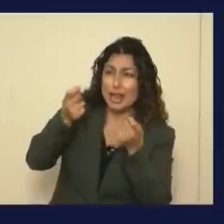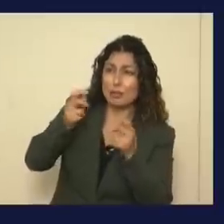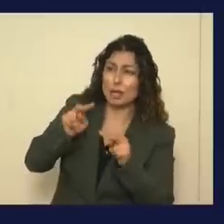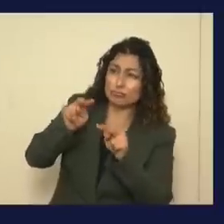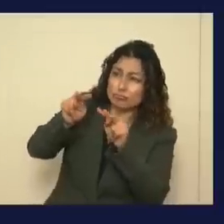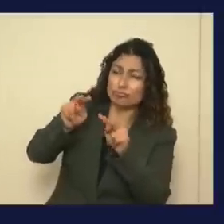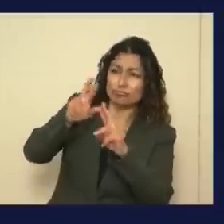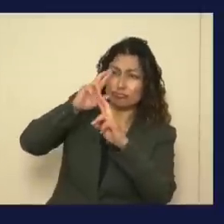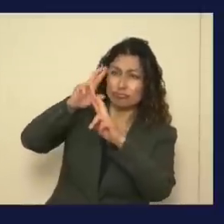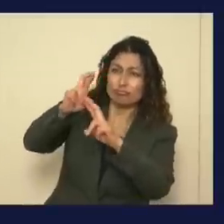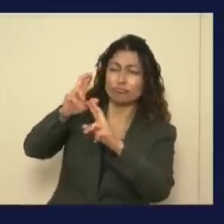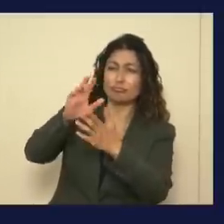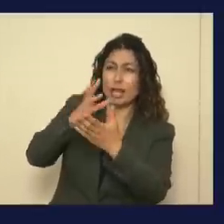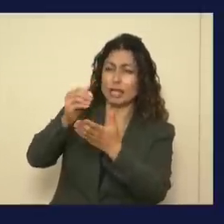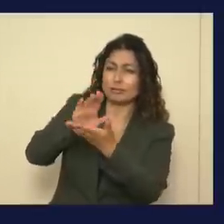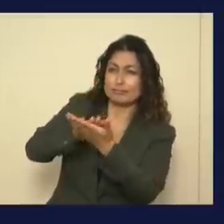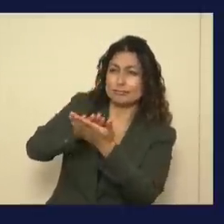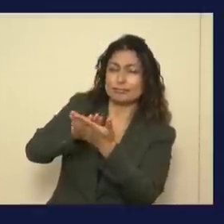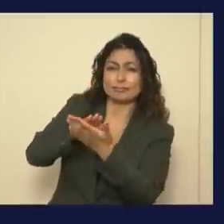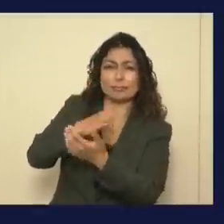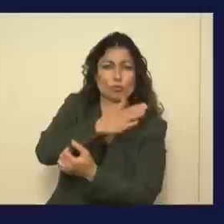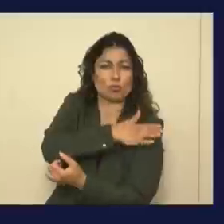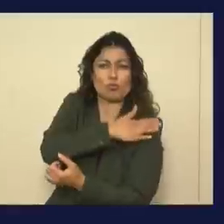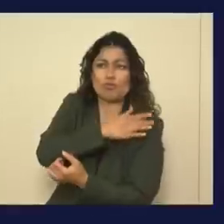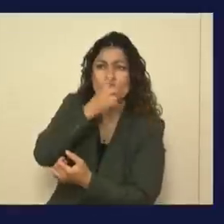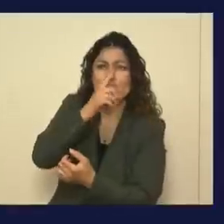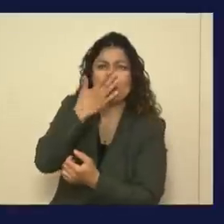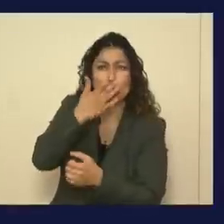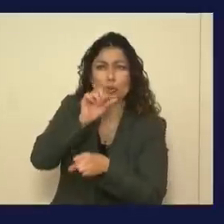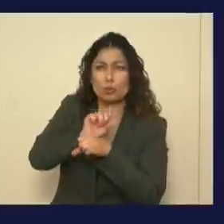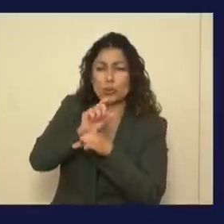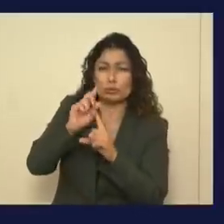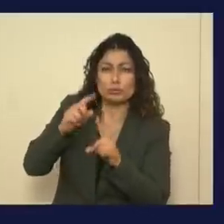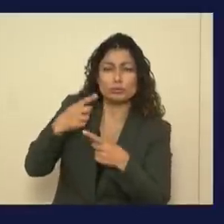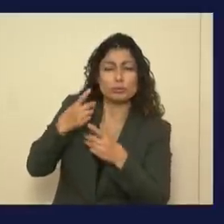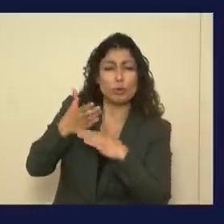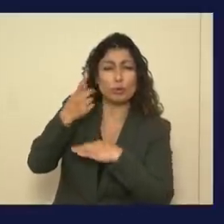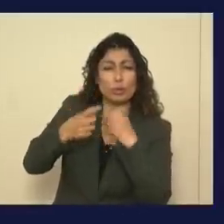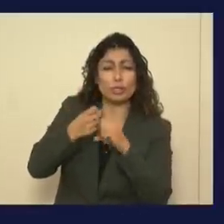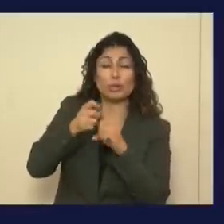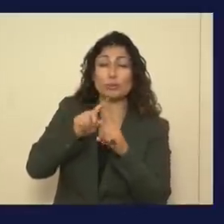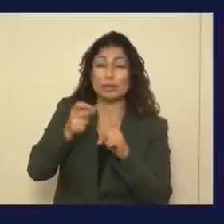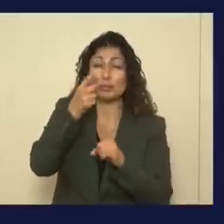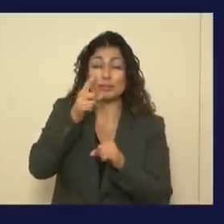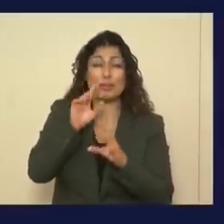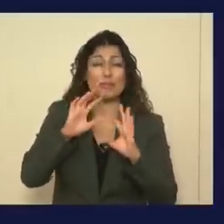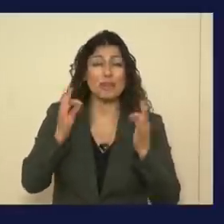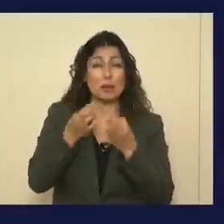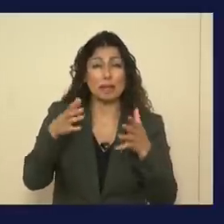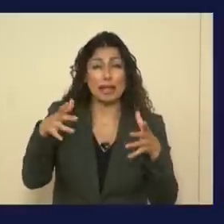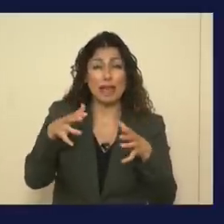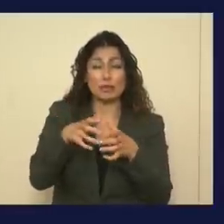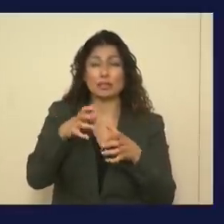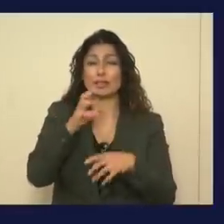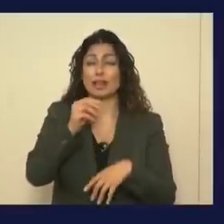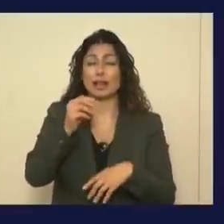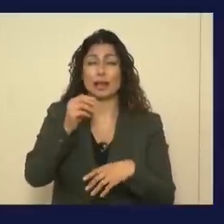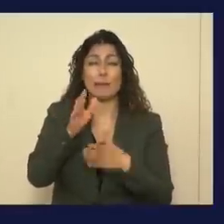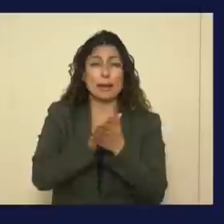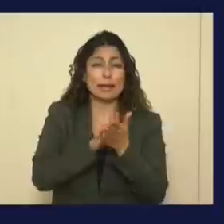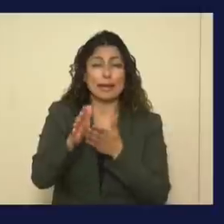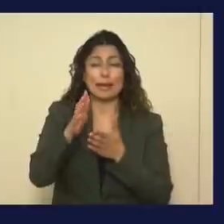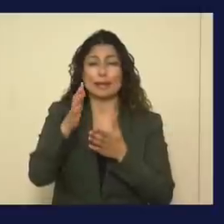give ourselves a pat on the back for work well done over a year. But these family gatherings and these picnics and these